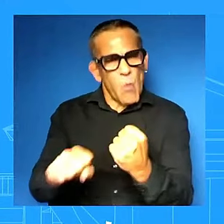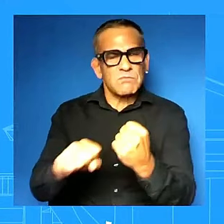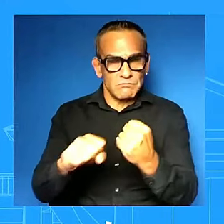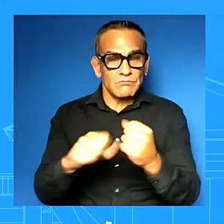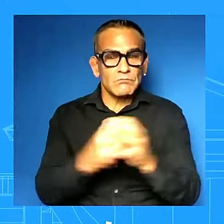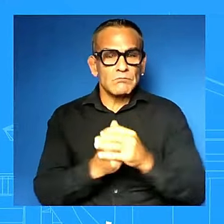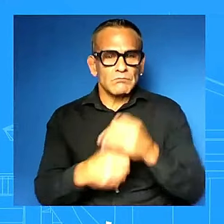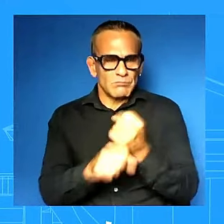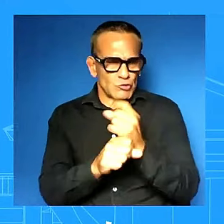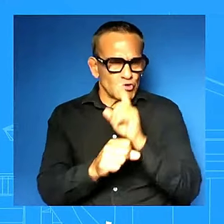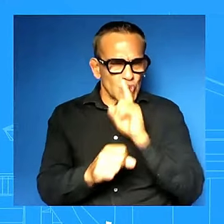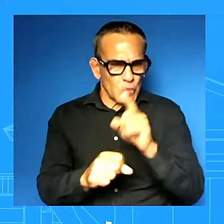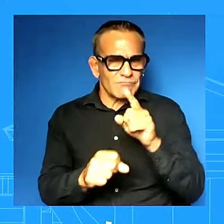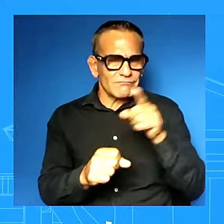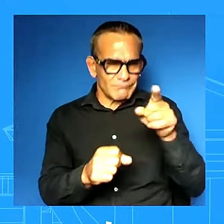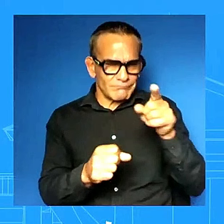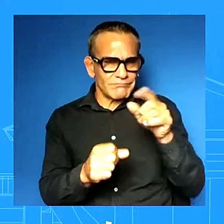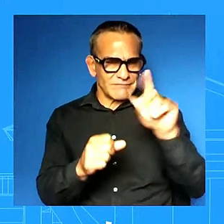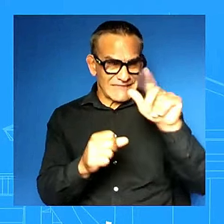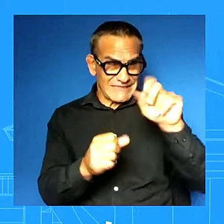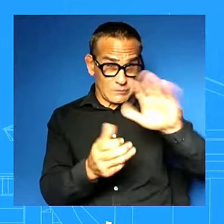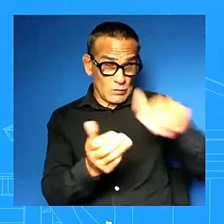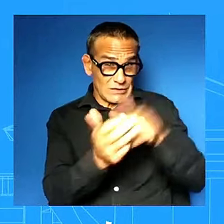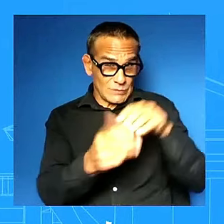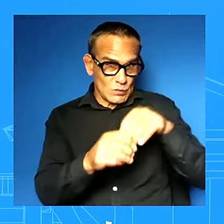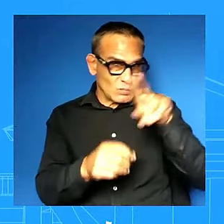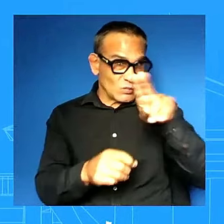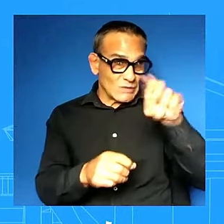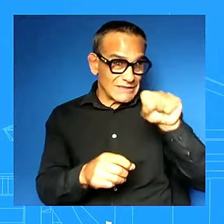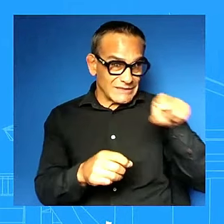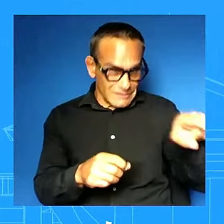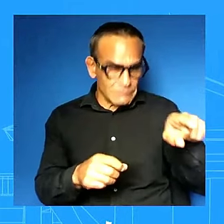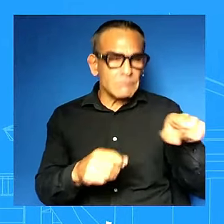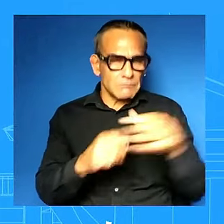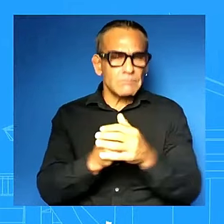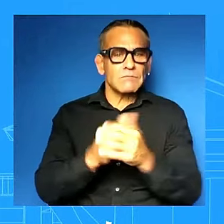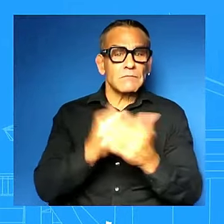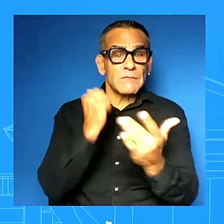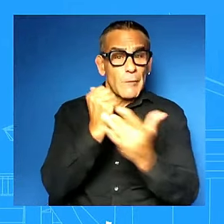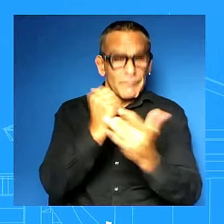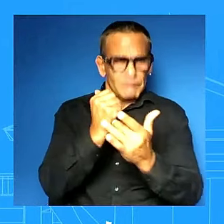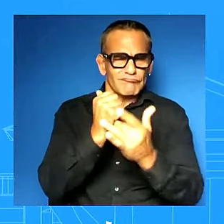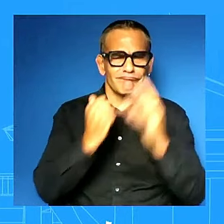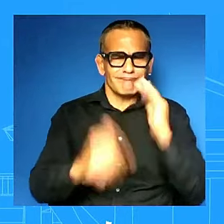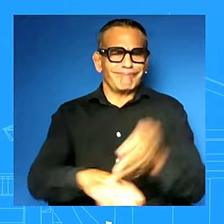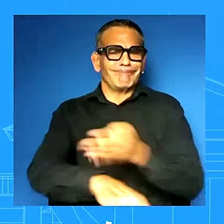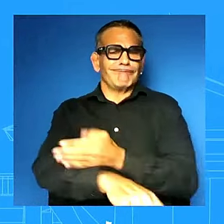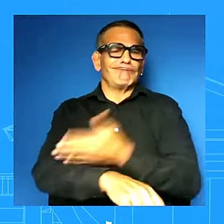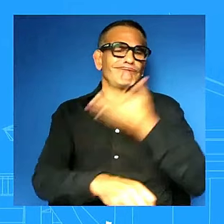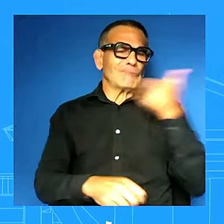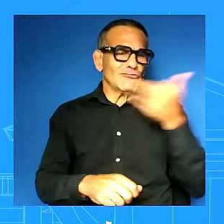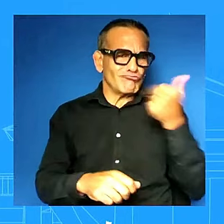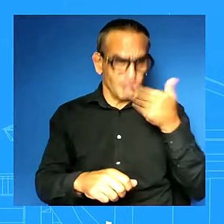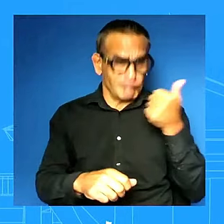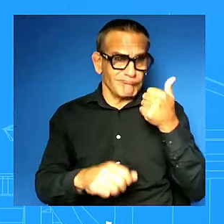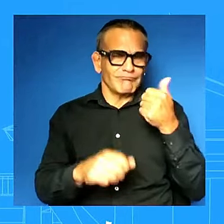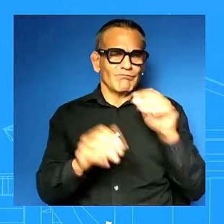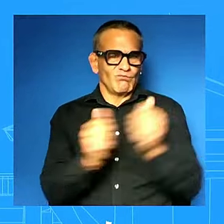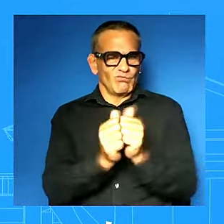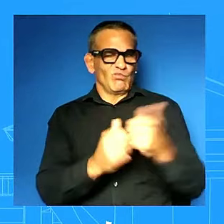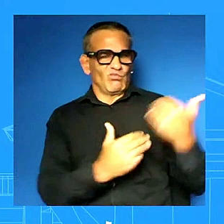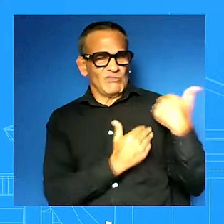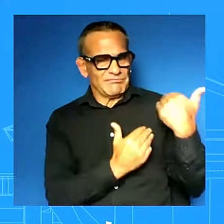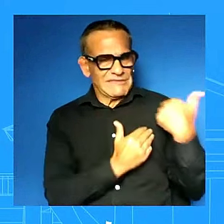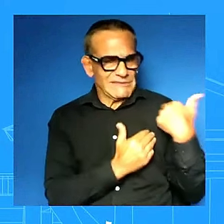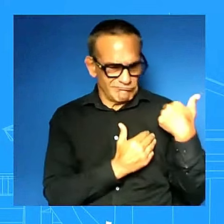are built in the united states while ensuring the technology is developed responsibly and so um and so that's the the that's